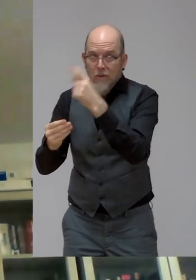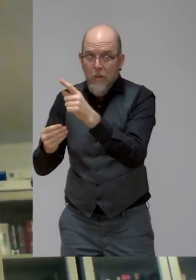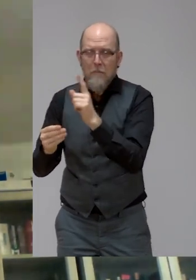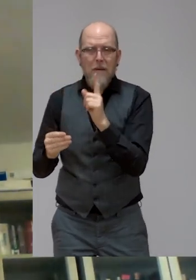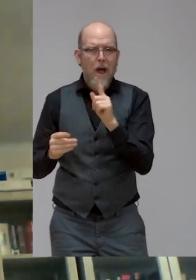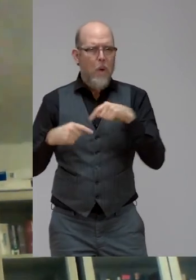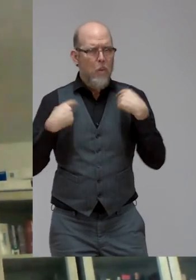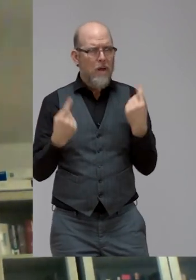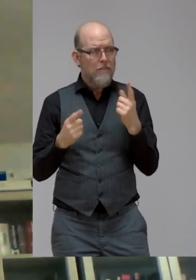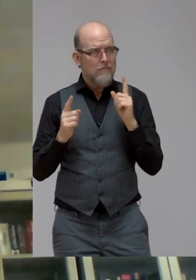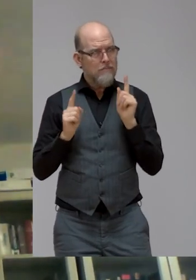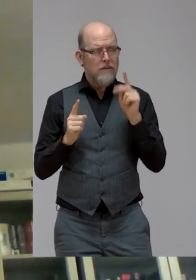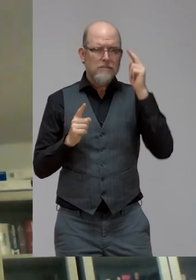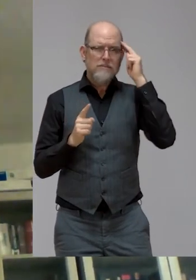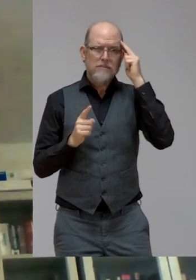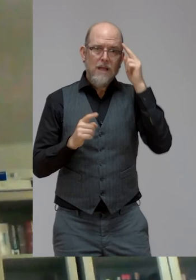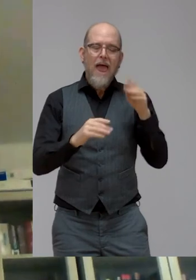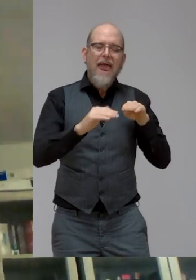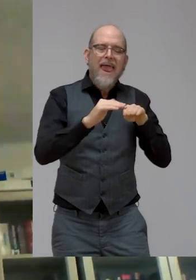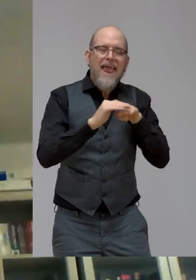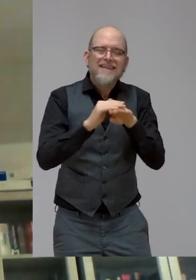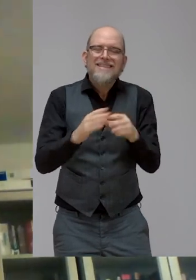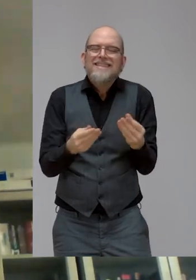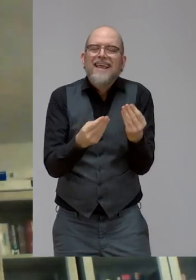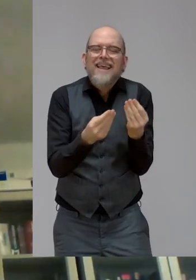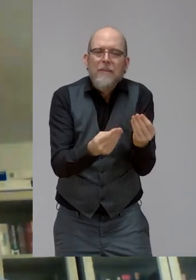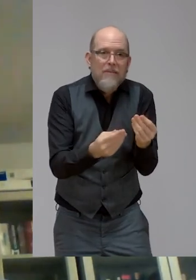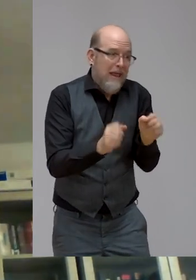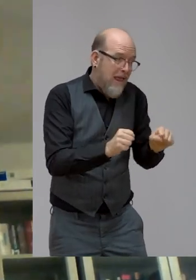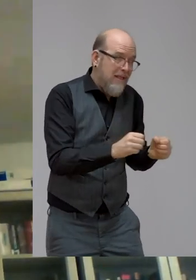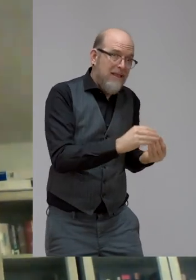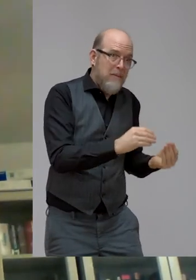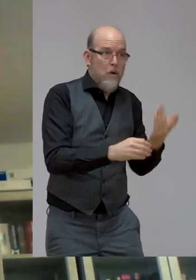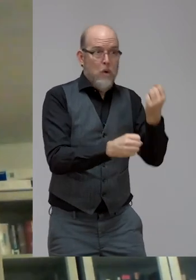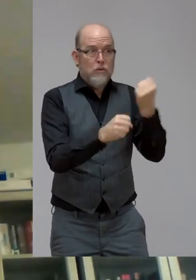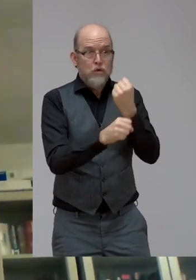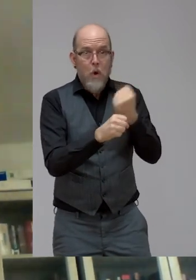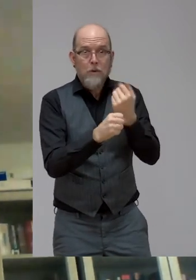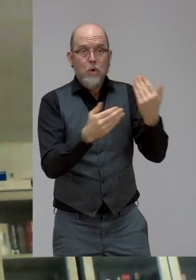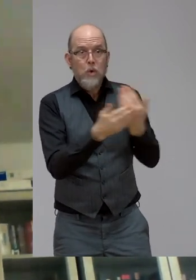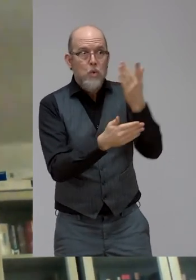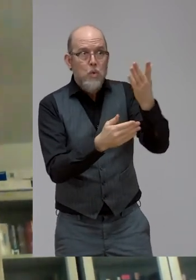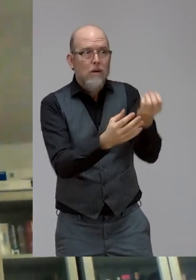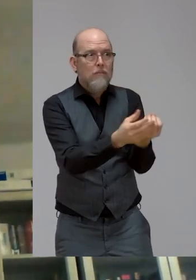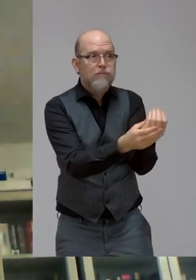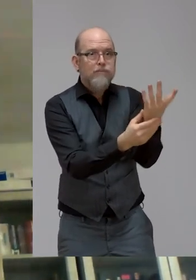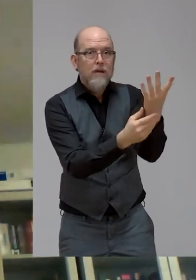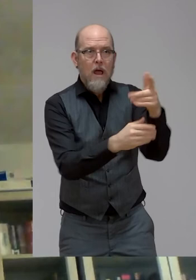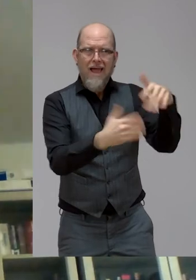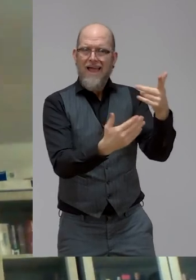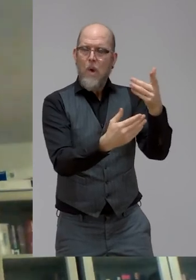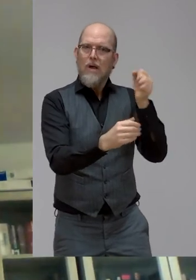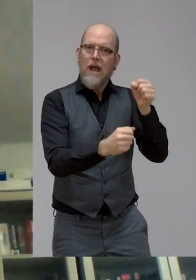having access to these new professions that are growing? Taking advantage of the opportunity, there's a huge